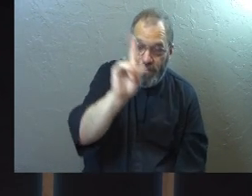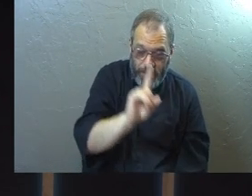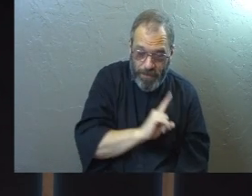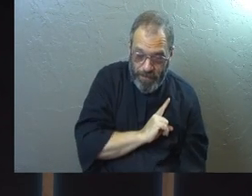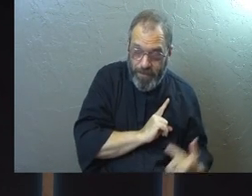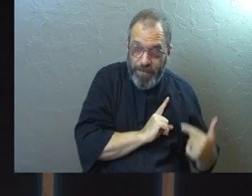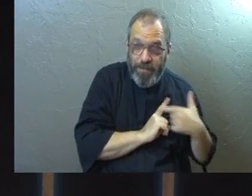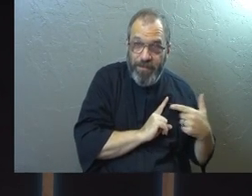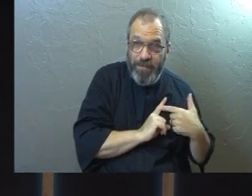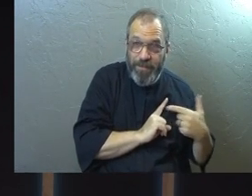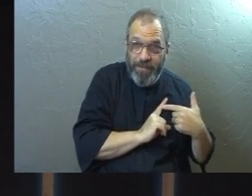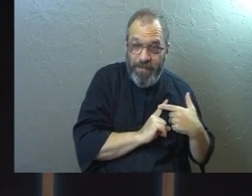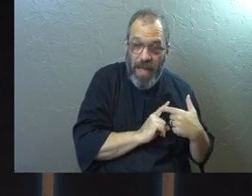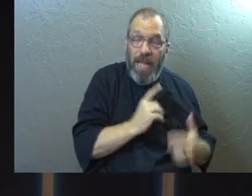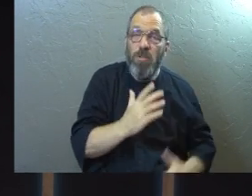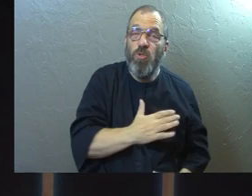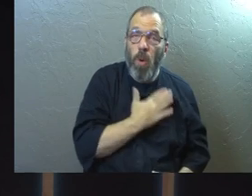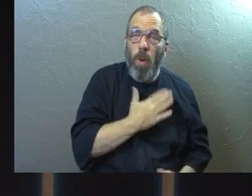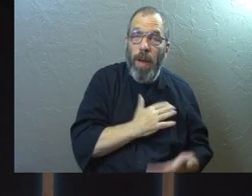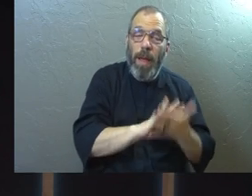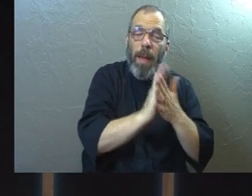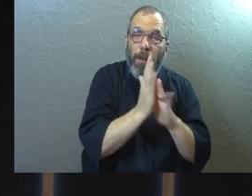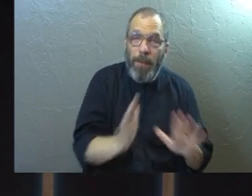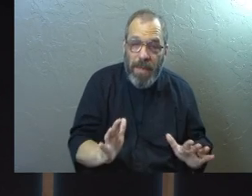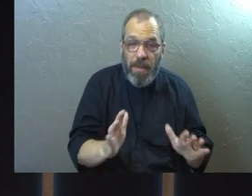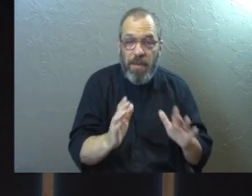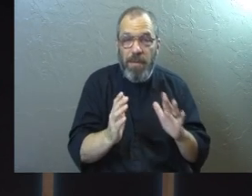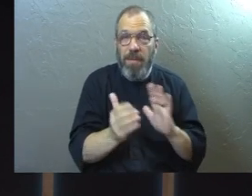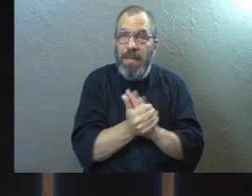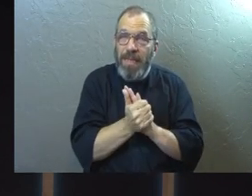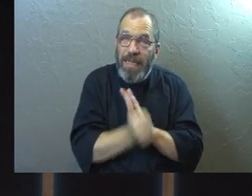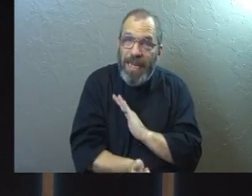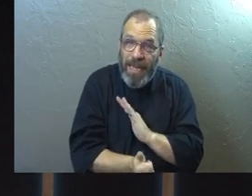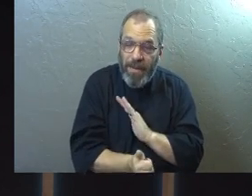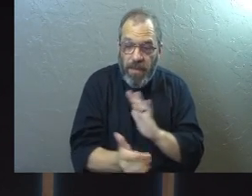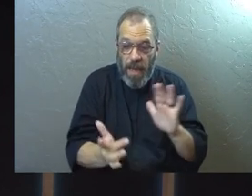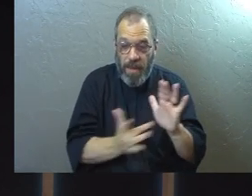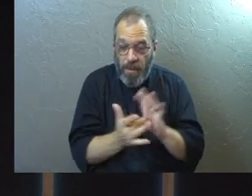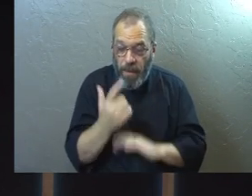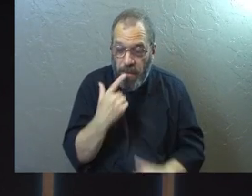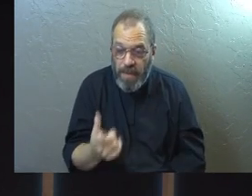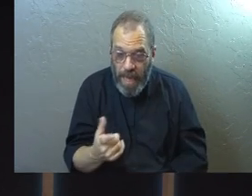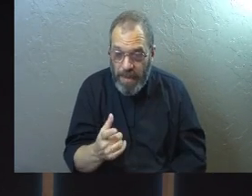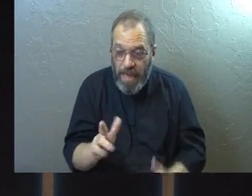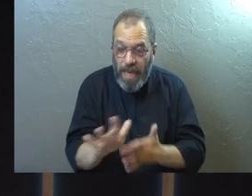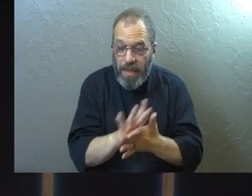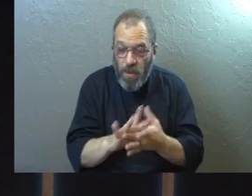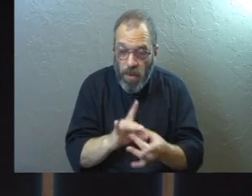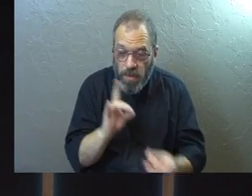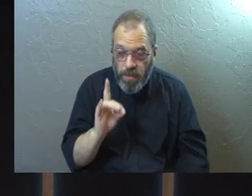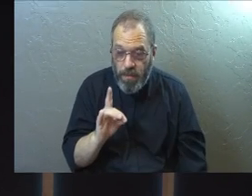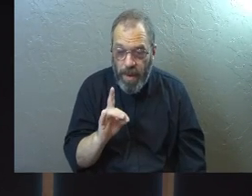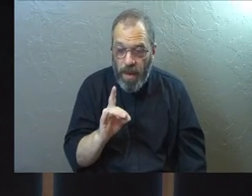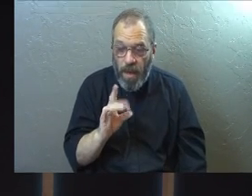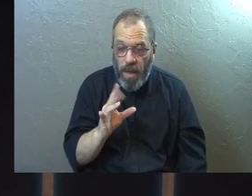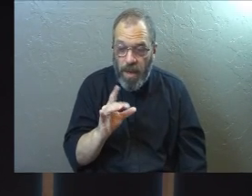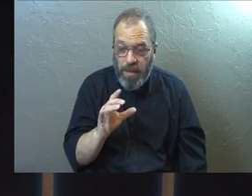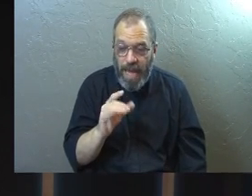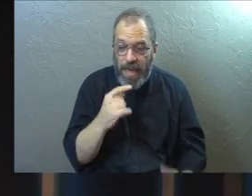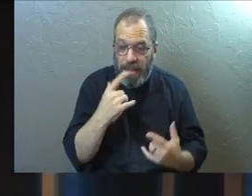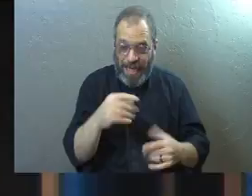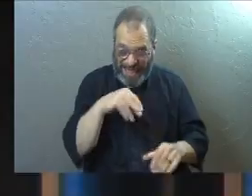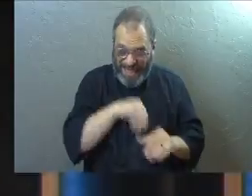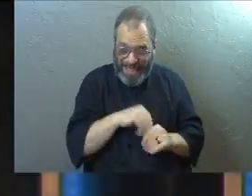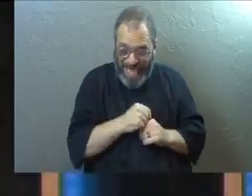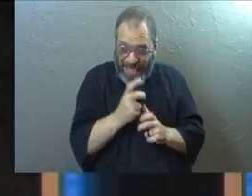The Holy Spirit comes in and he brings his joy. He brings his peace. He brings his gifts. The scripture even says it's the Holy Spirit that cries